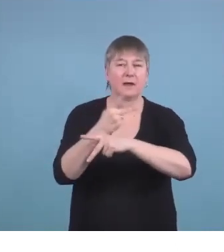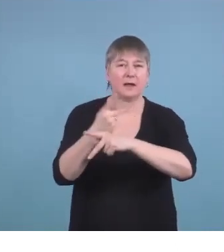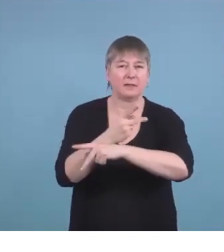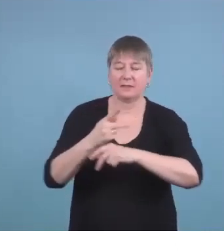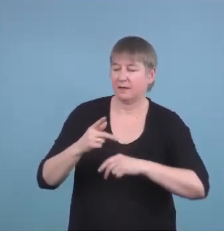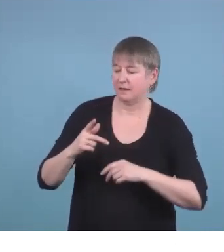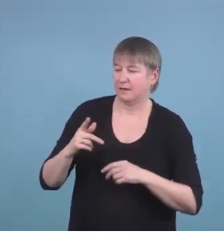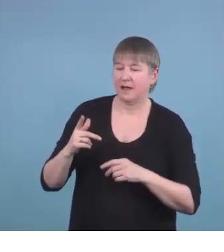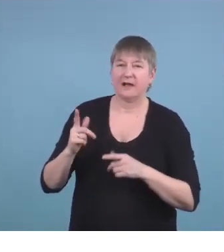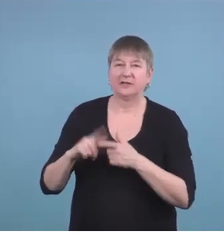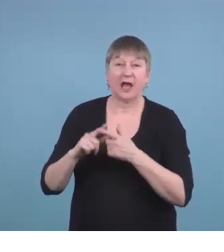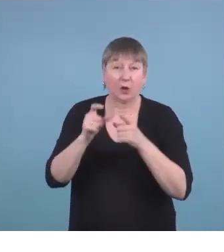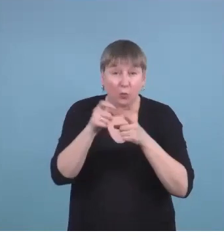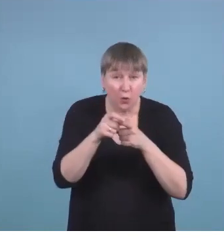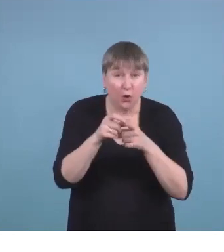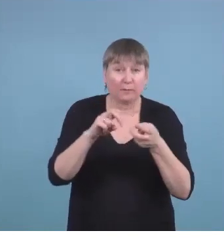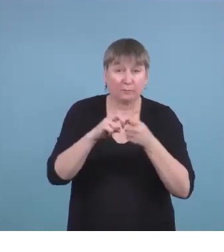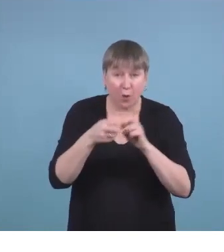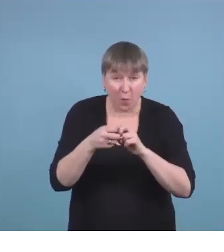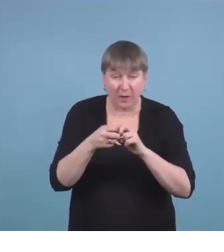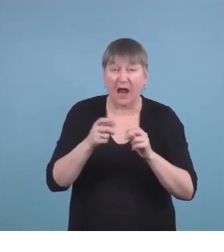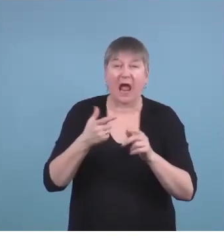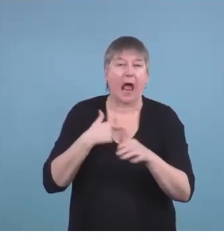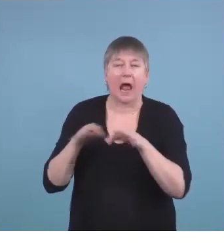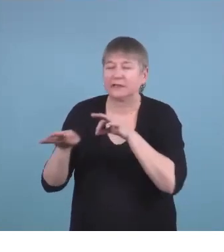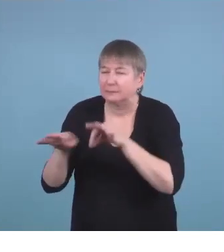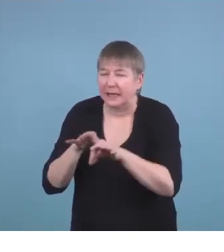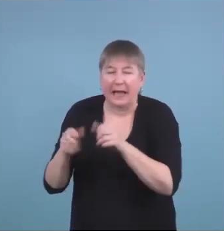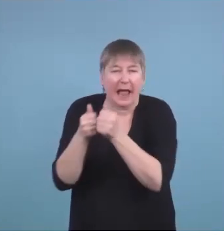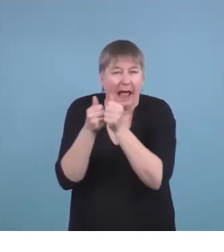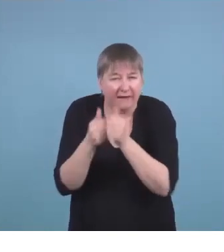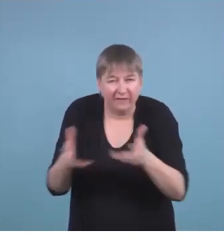everything down I approach everything as